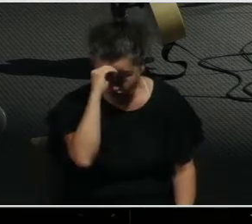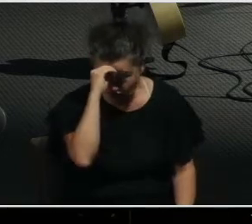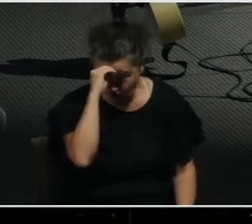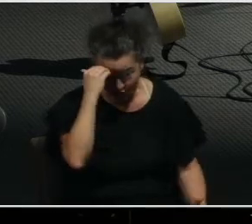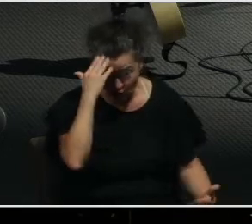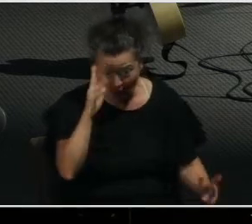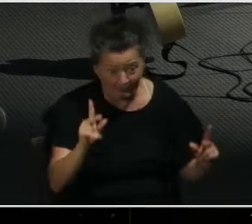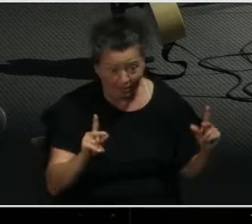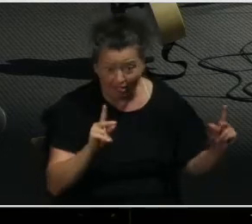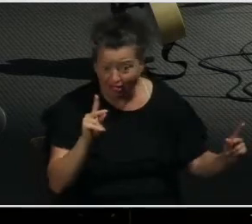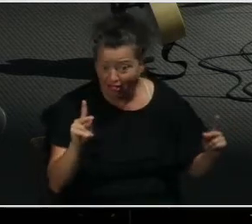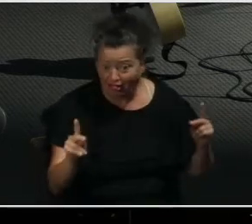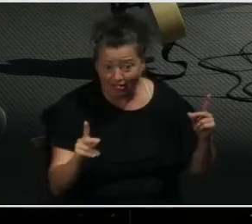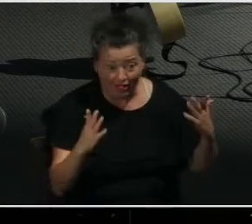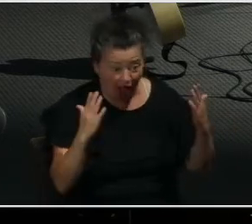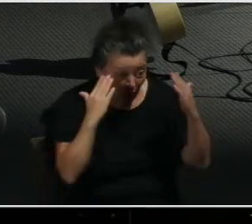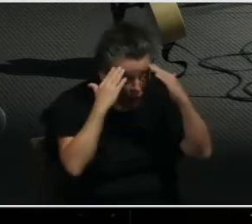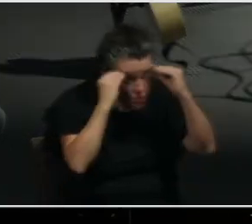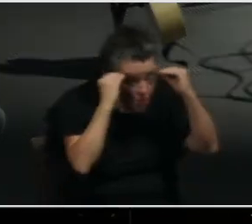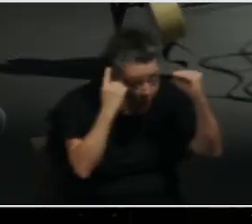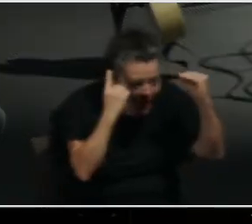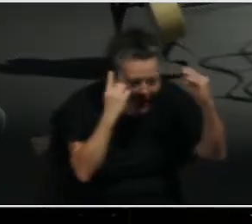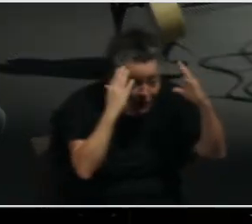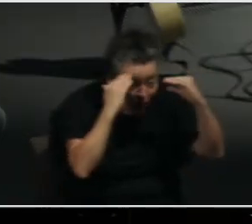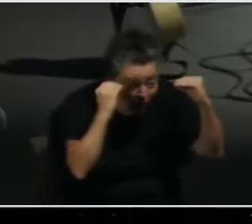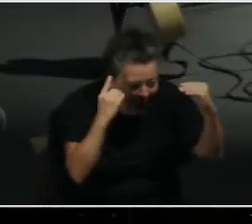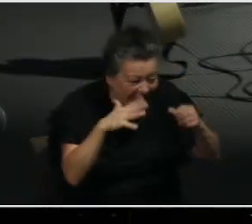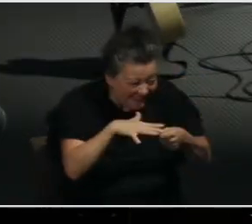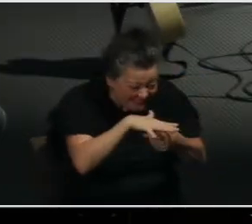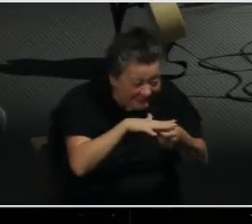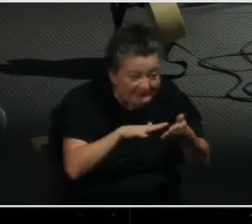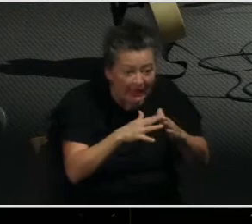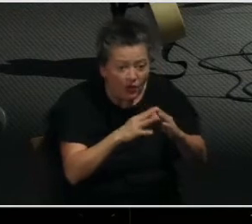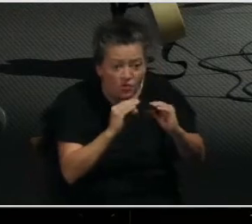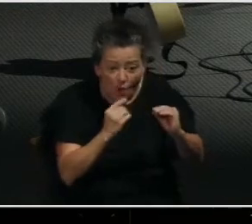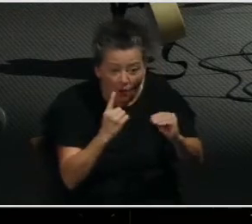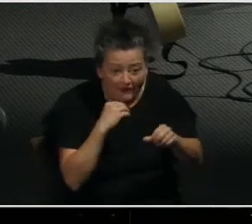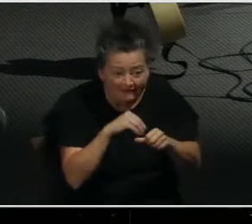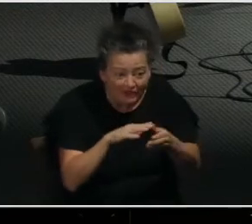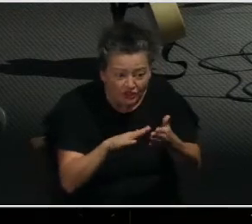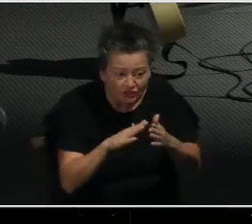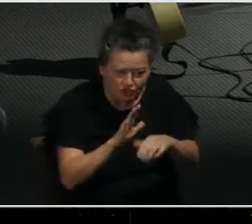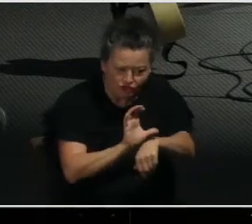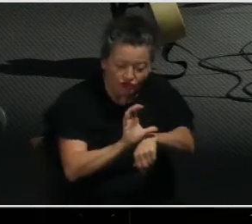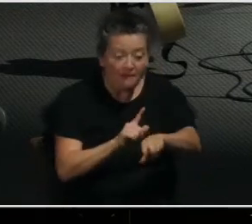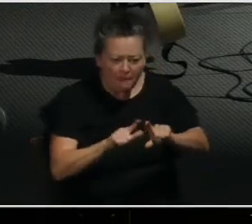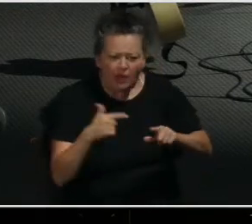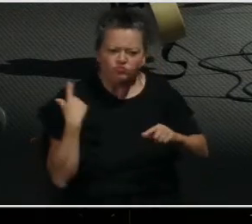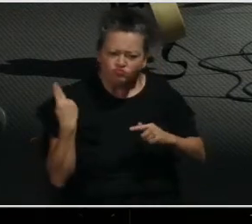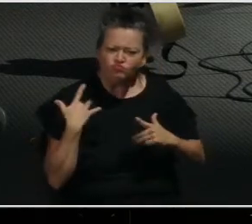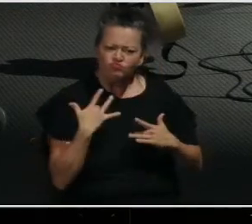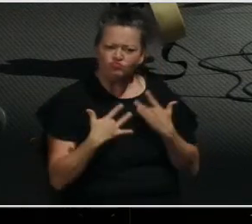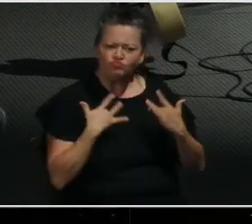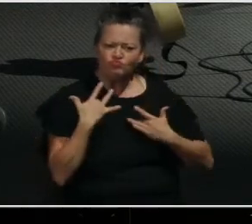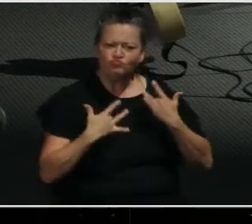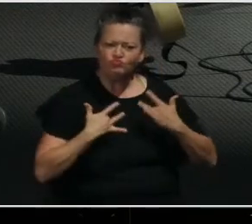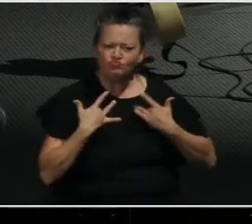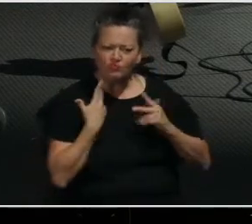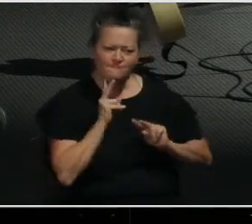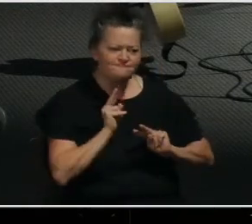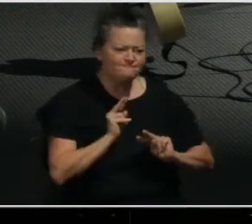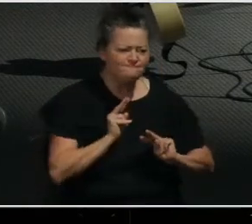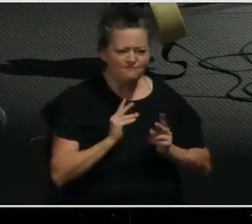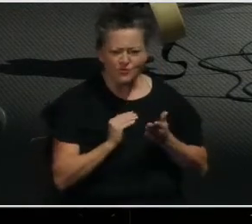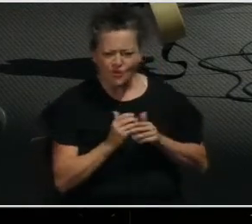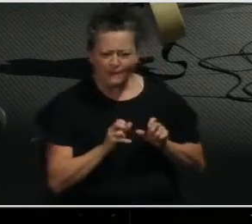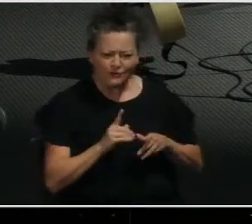And so we were excited about starting this new life and this new ministry opportunity. But